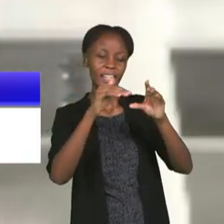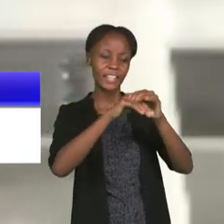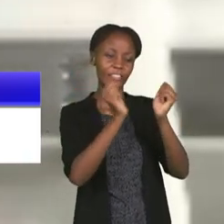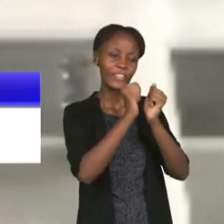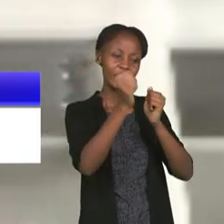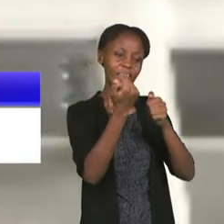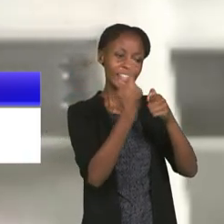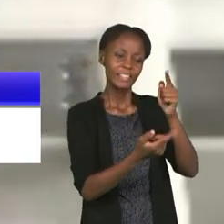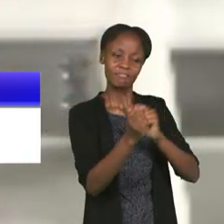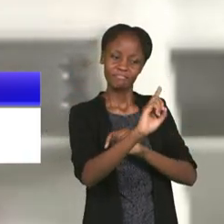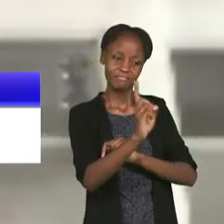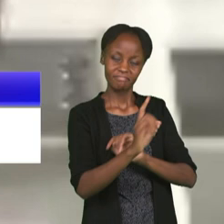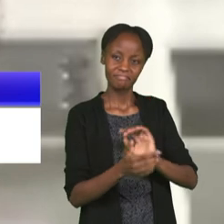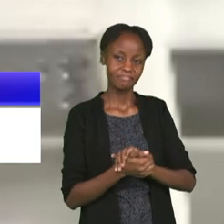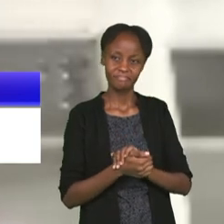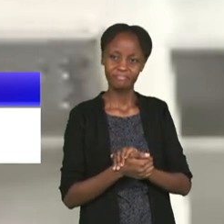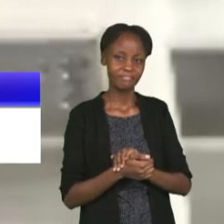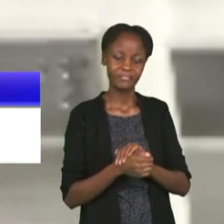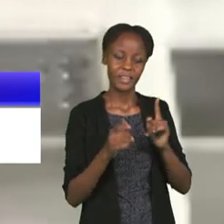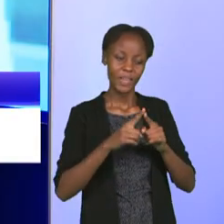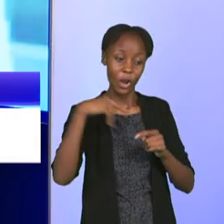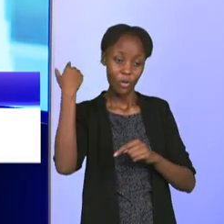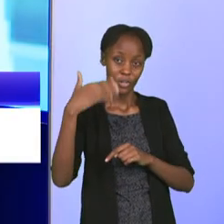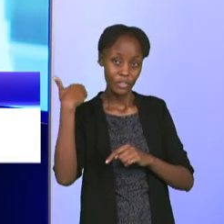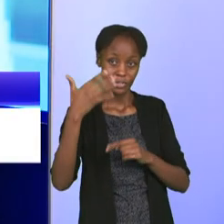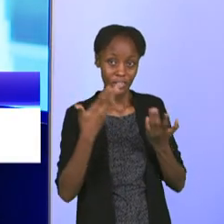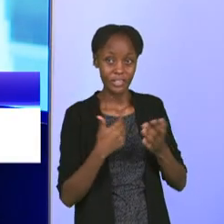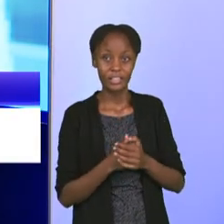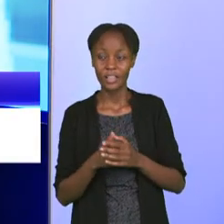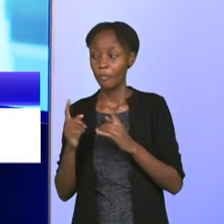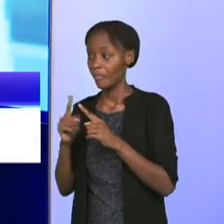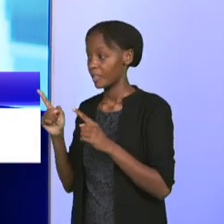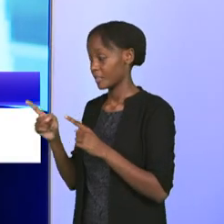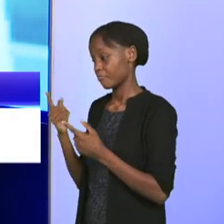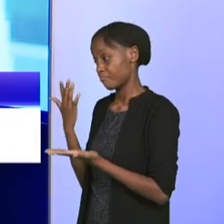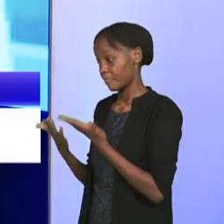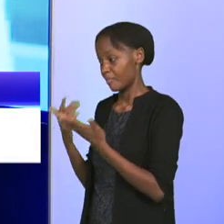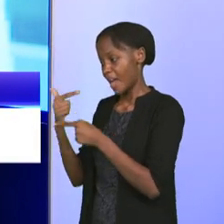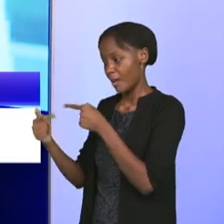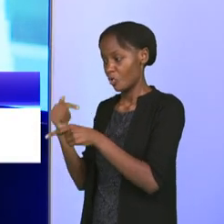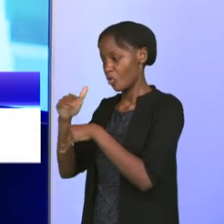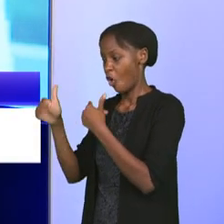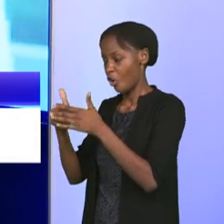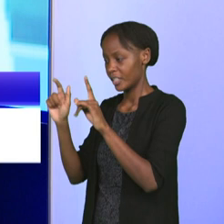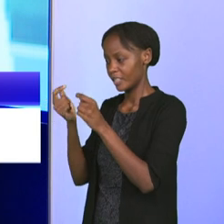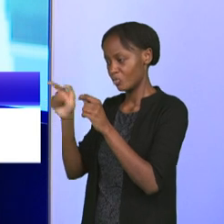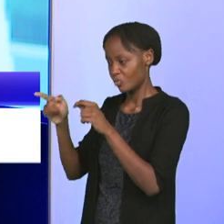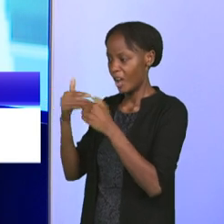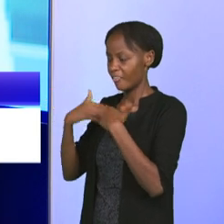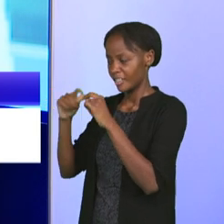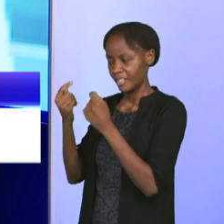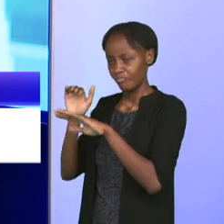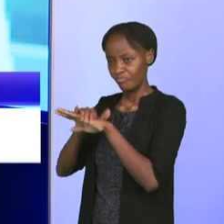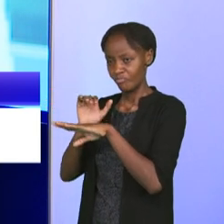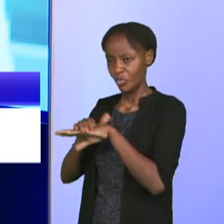For next one and regularly, you know. And, Coach, talking about now the whole team, you had a fantastic team both